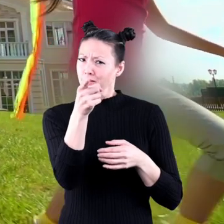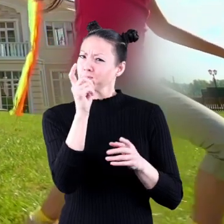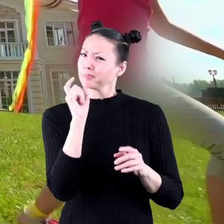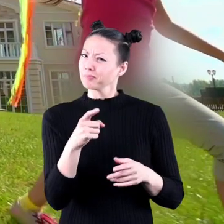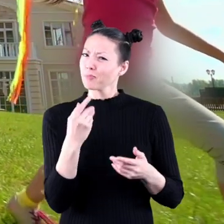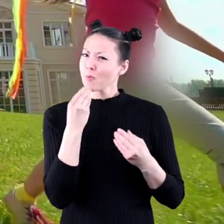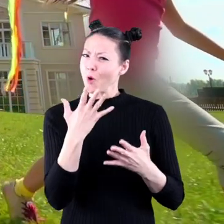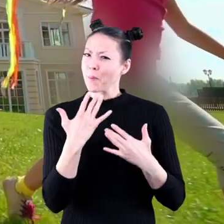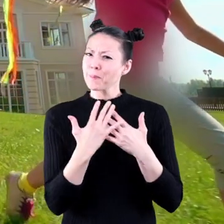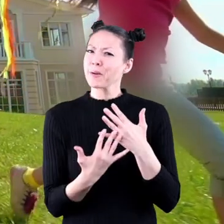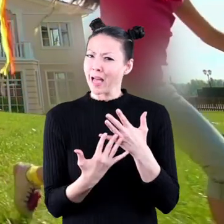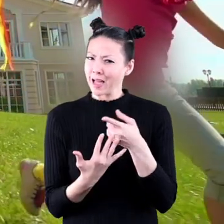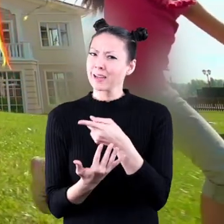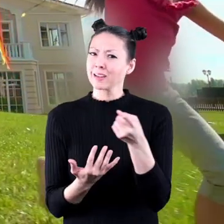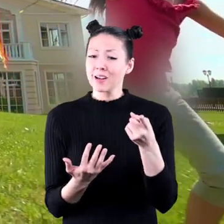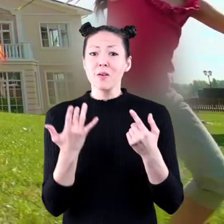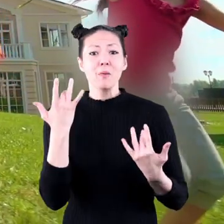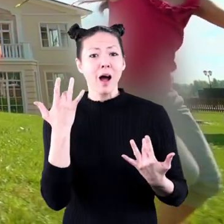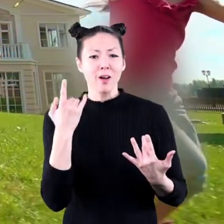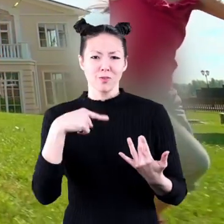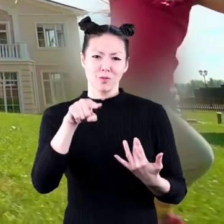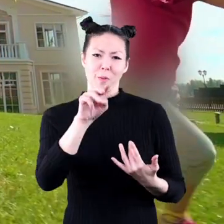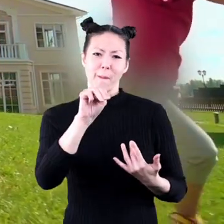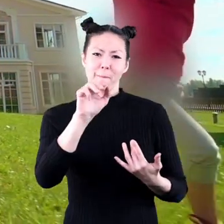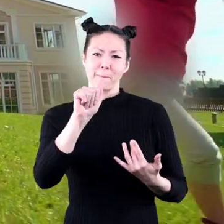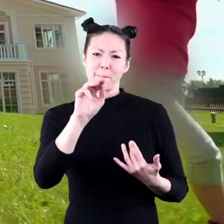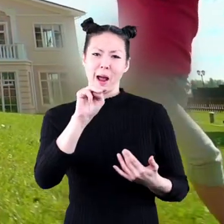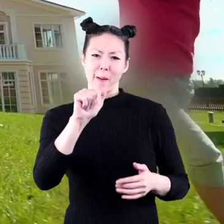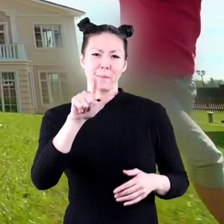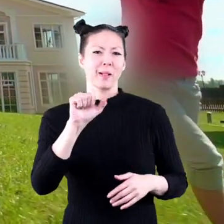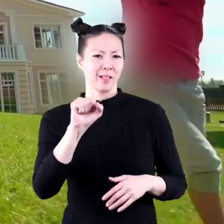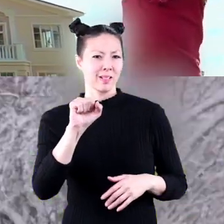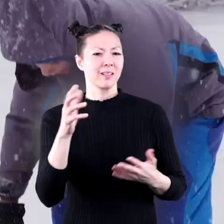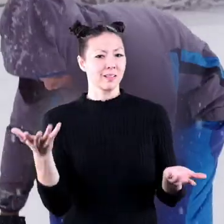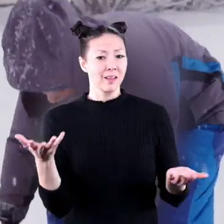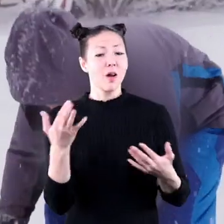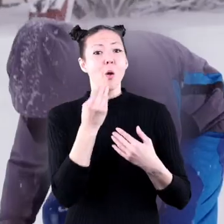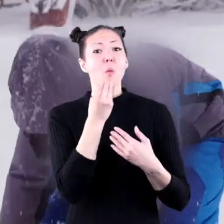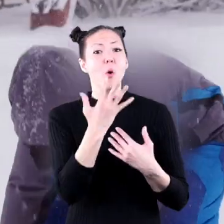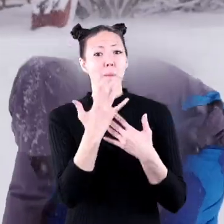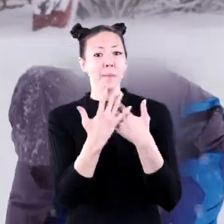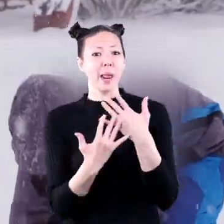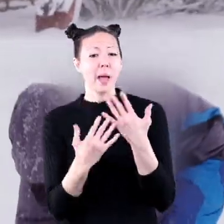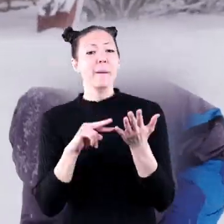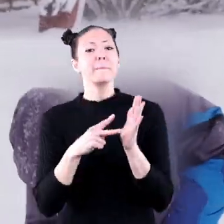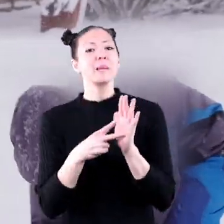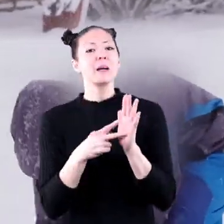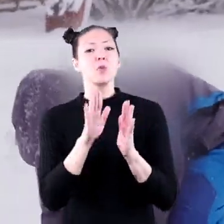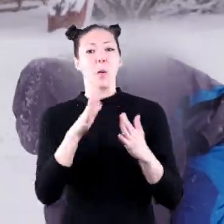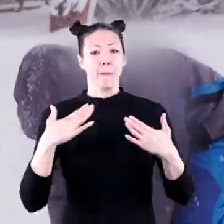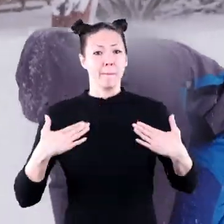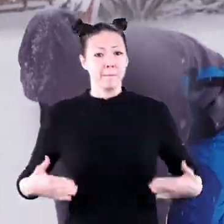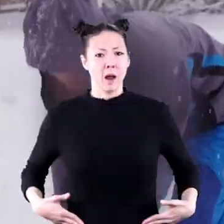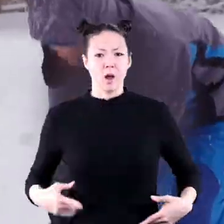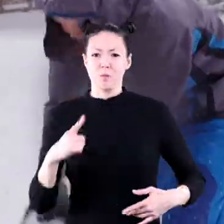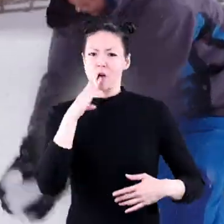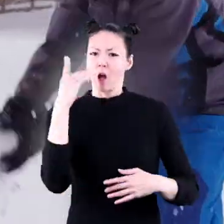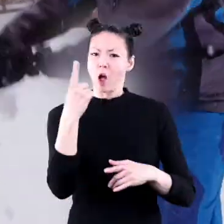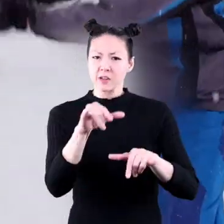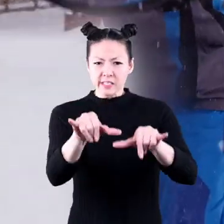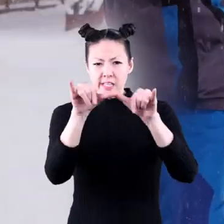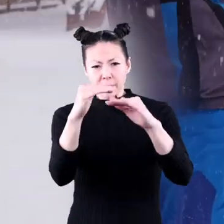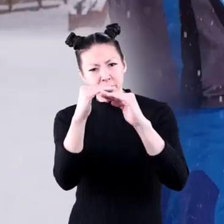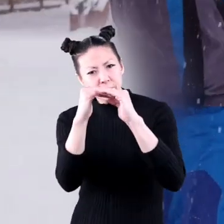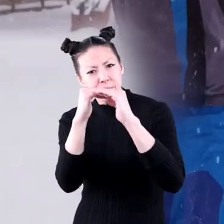hand, are warm-blooded, because you are a mammal. Warm-blooded means that your body temperature stays the